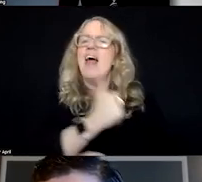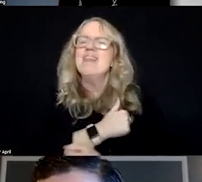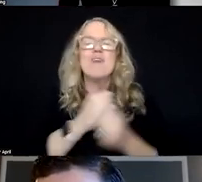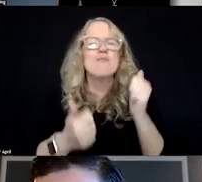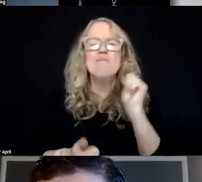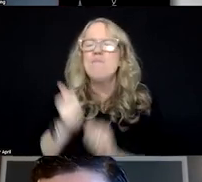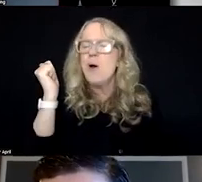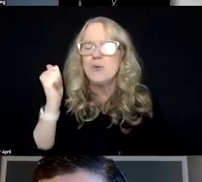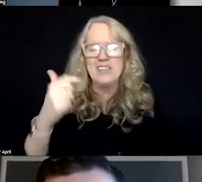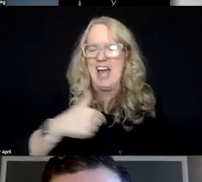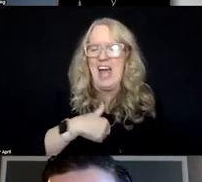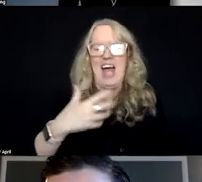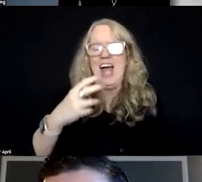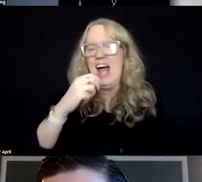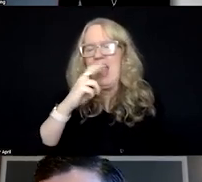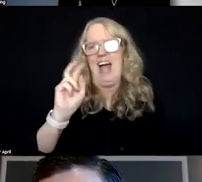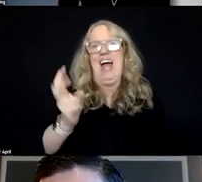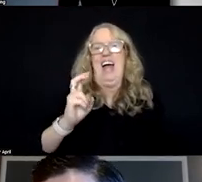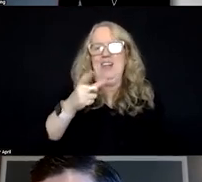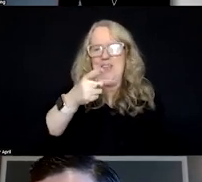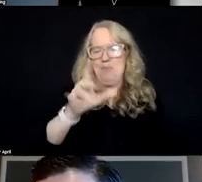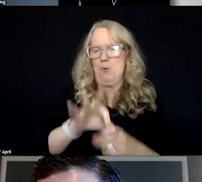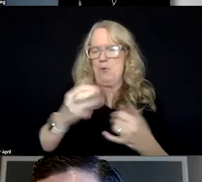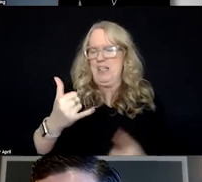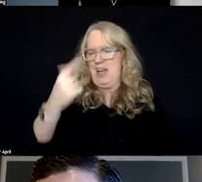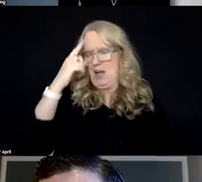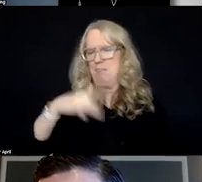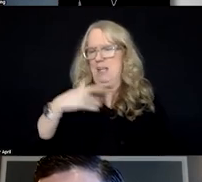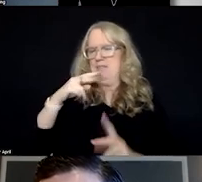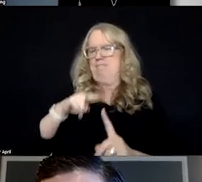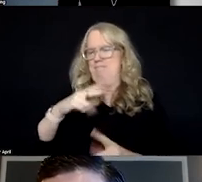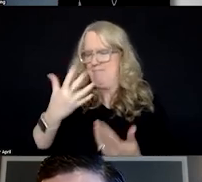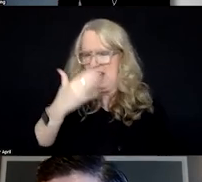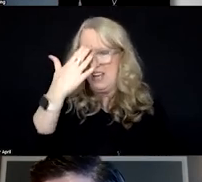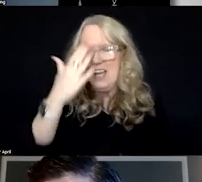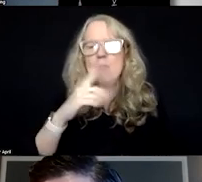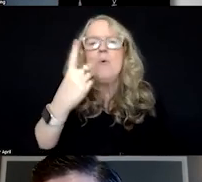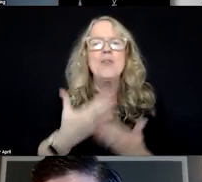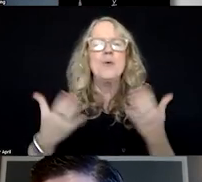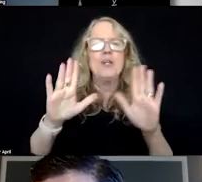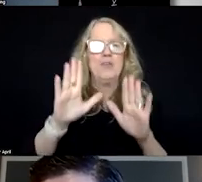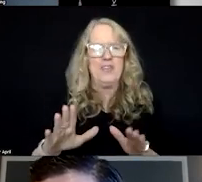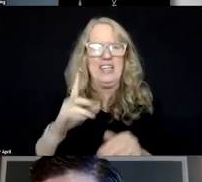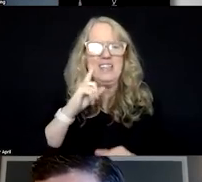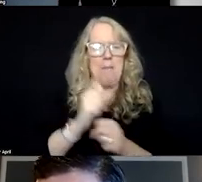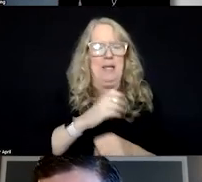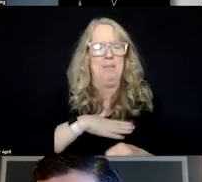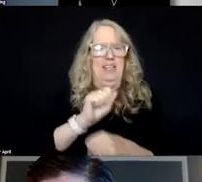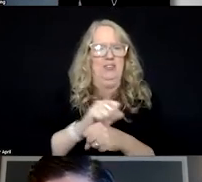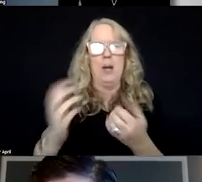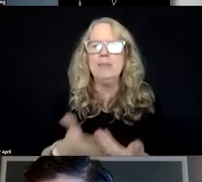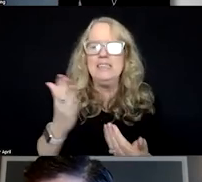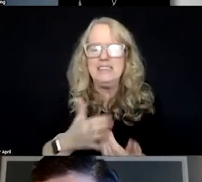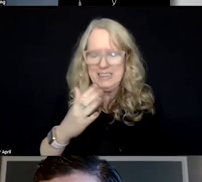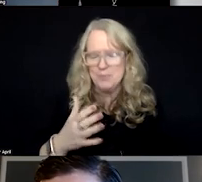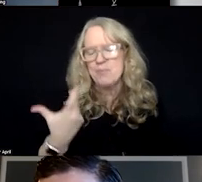I don't want to prejudice the poll right now. But this is one of the wonderful things that makes my job easy, quite frankly, other